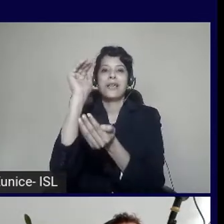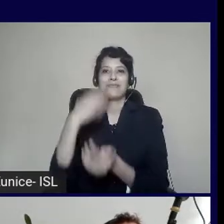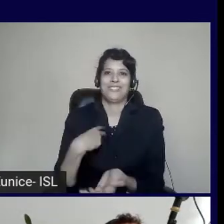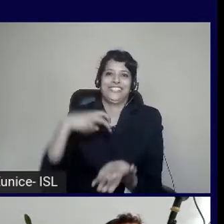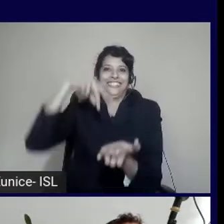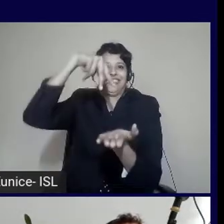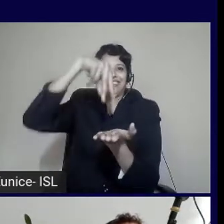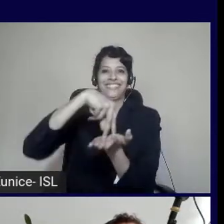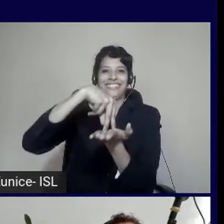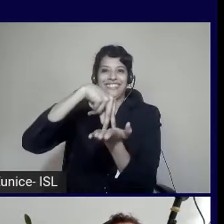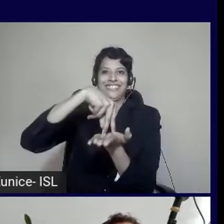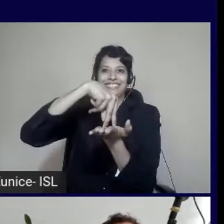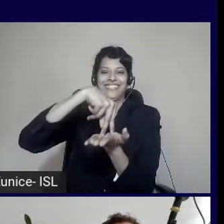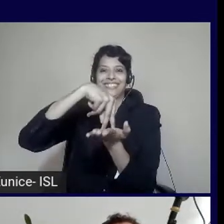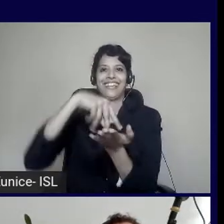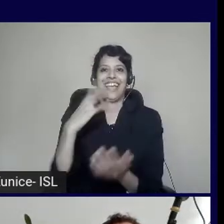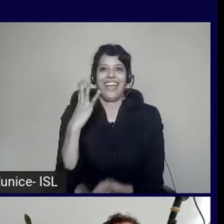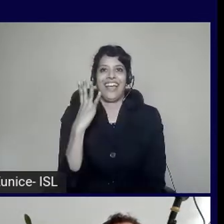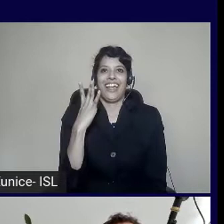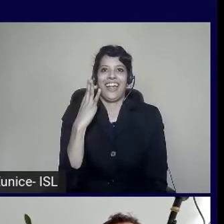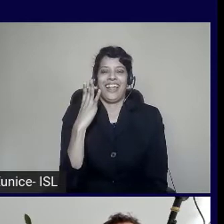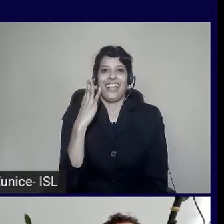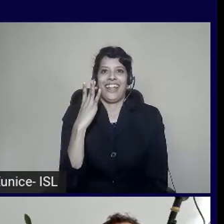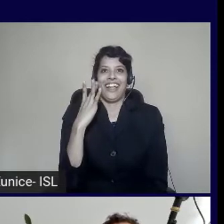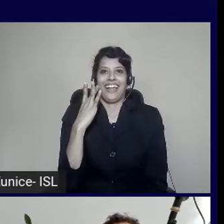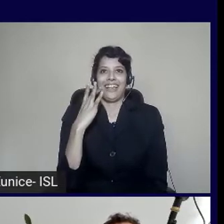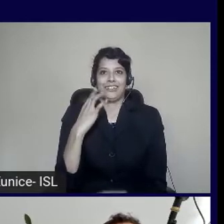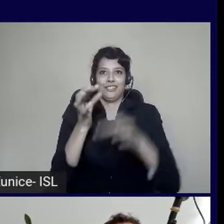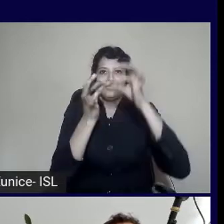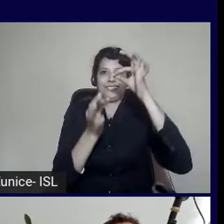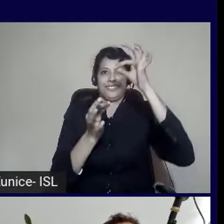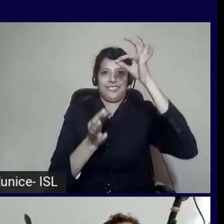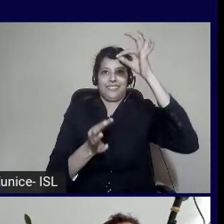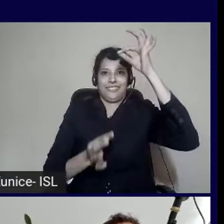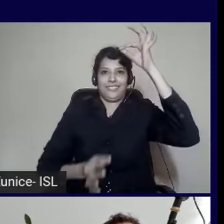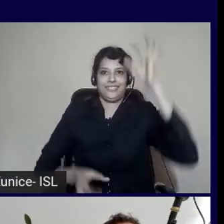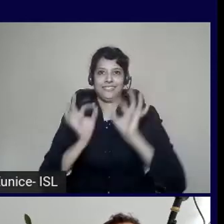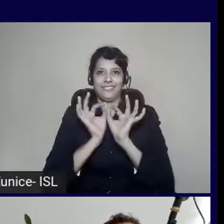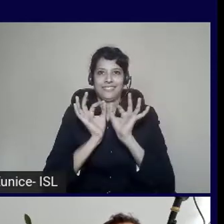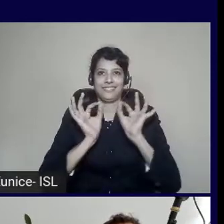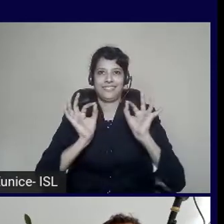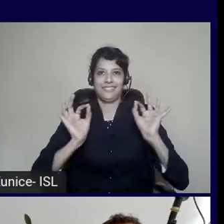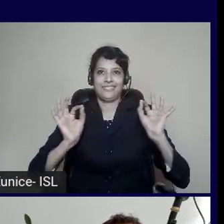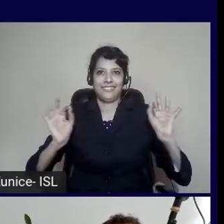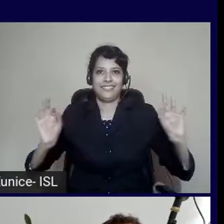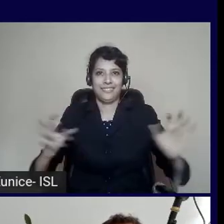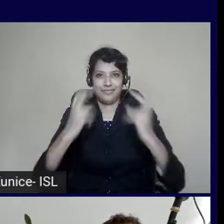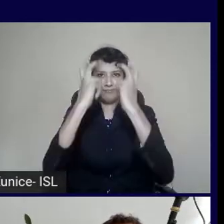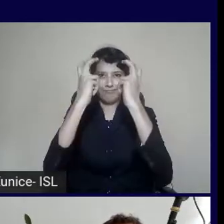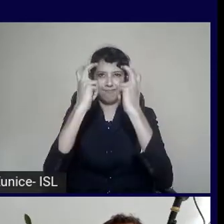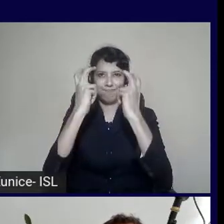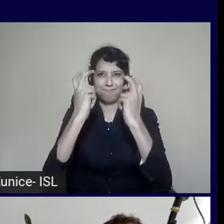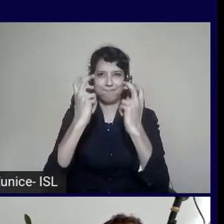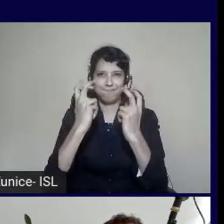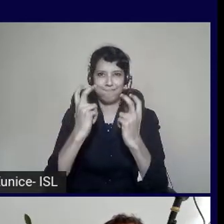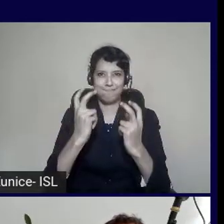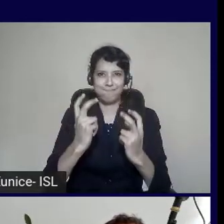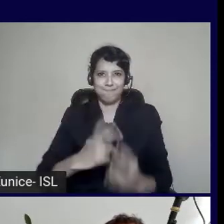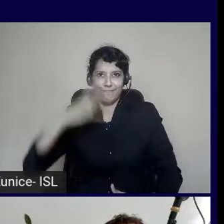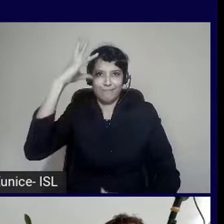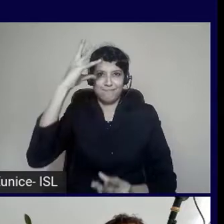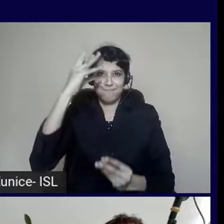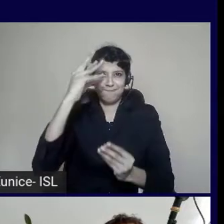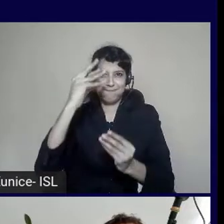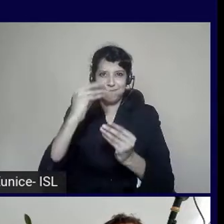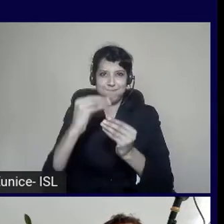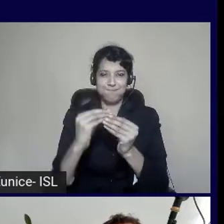And you have to be barefoot because it measures your BMI. And then it did its little calculation. You could see that it had